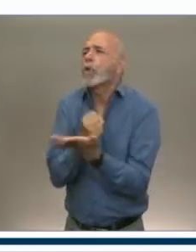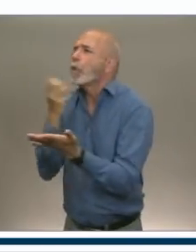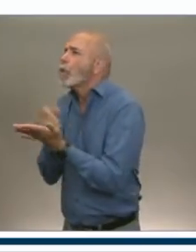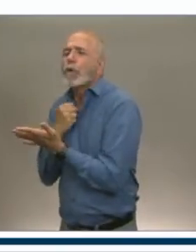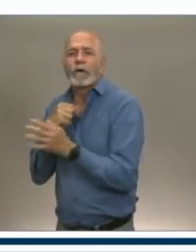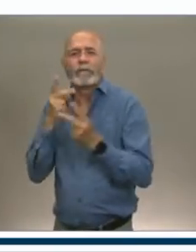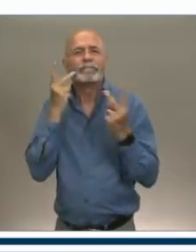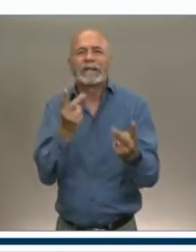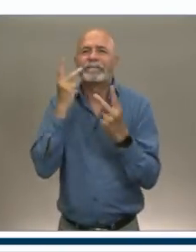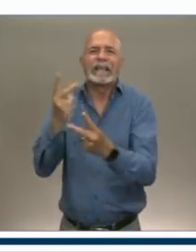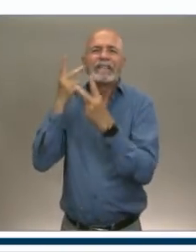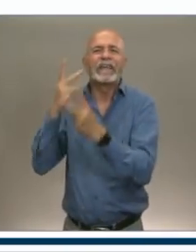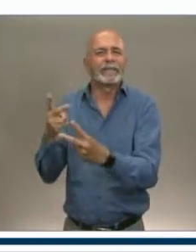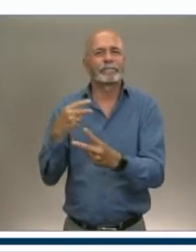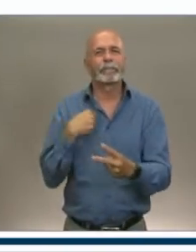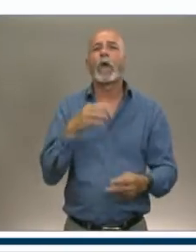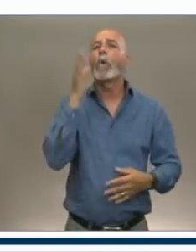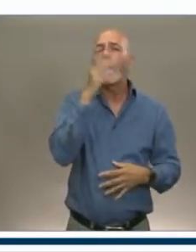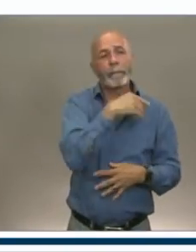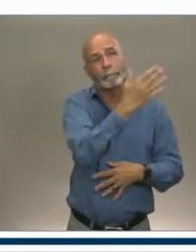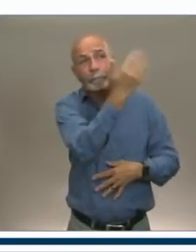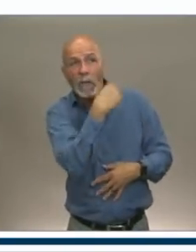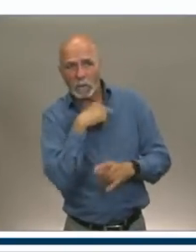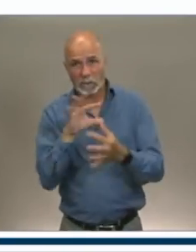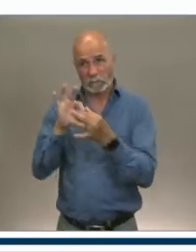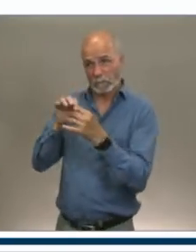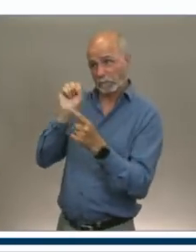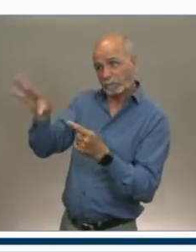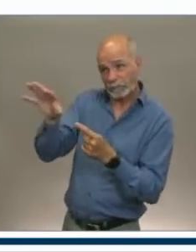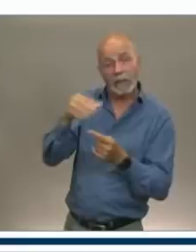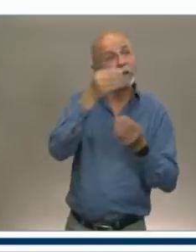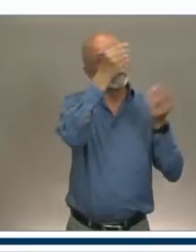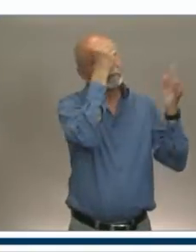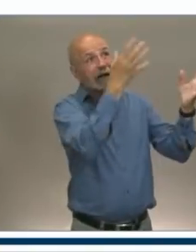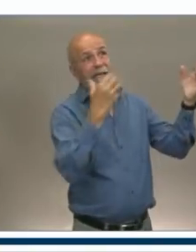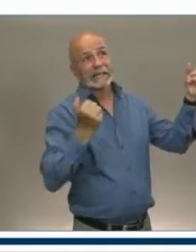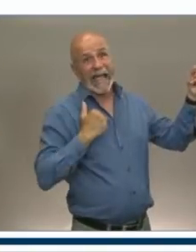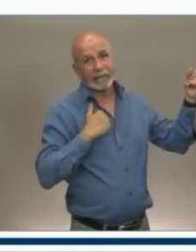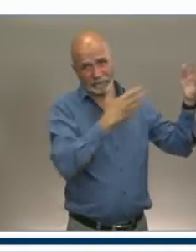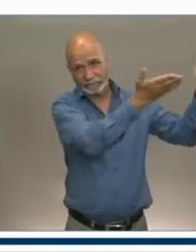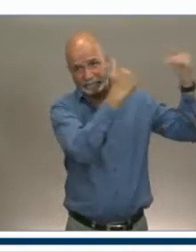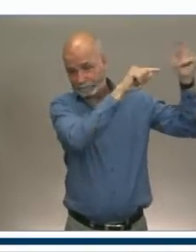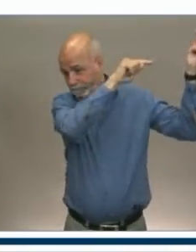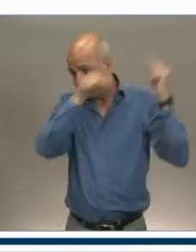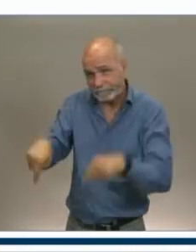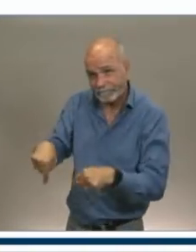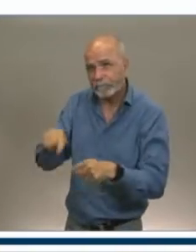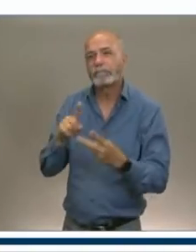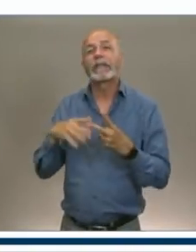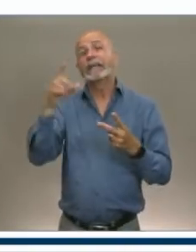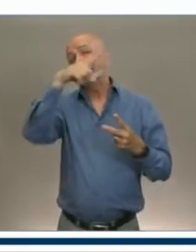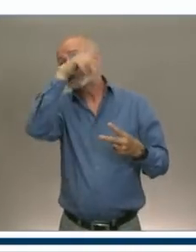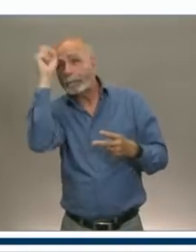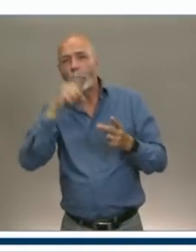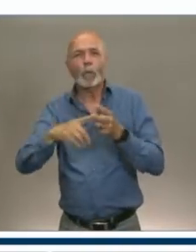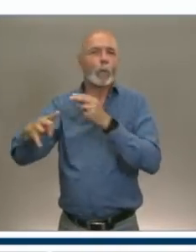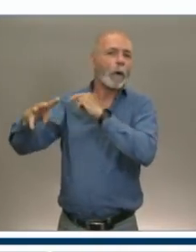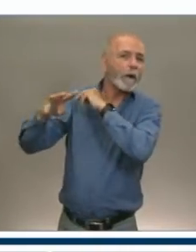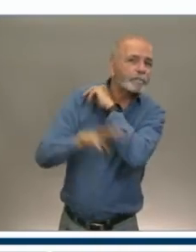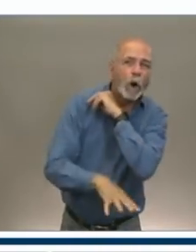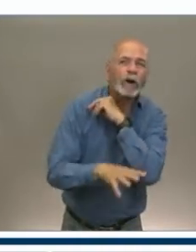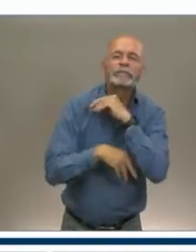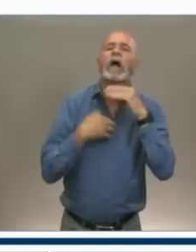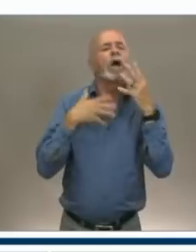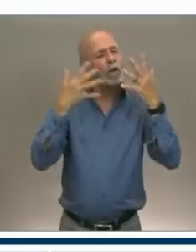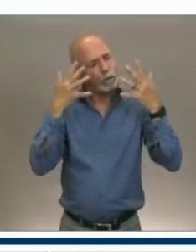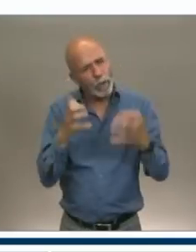at Canadian visitors to attract them through the summer and fall seasons. We are pleased to support the industry